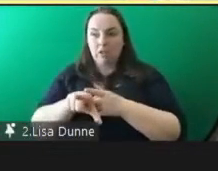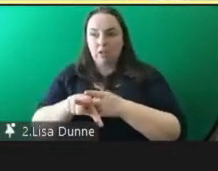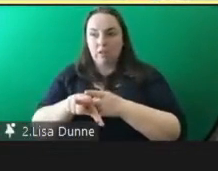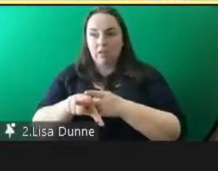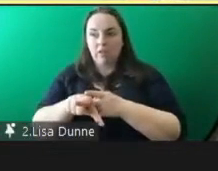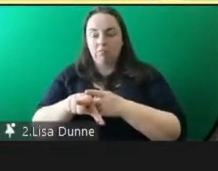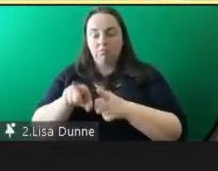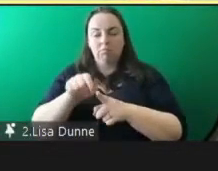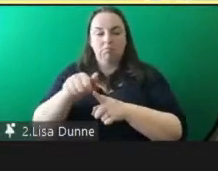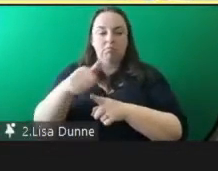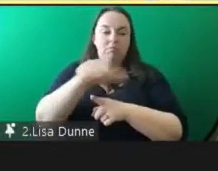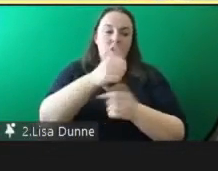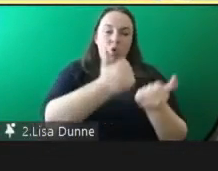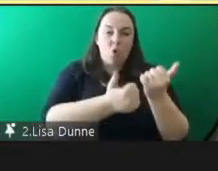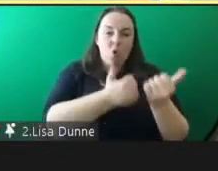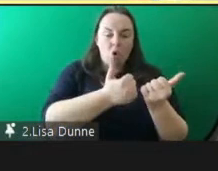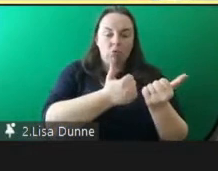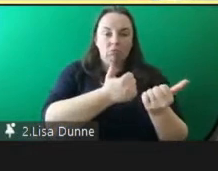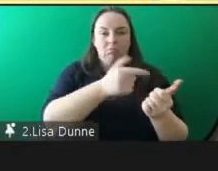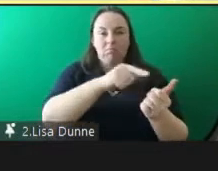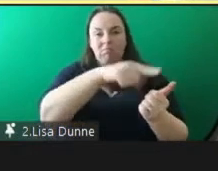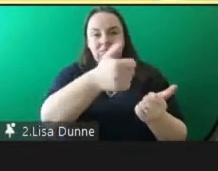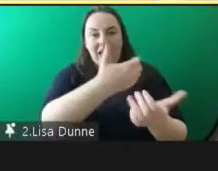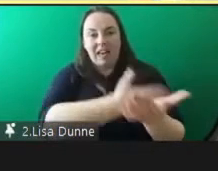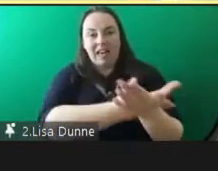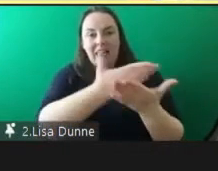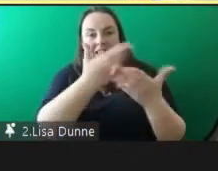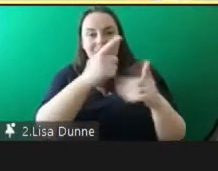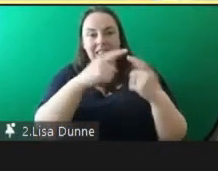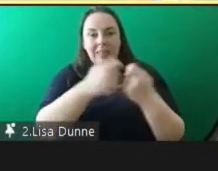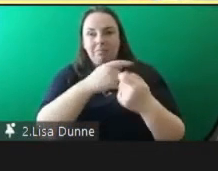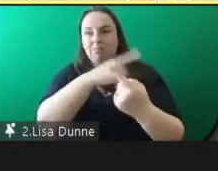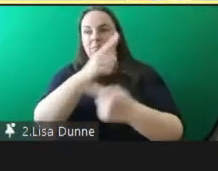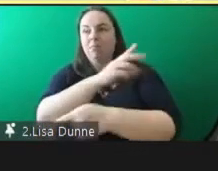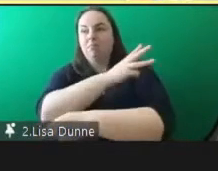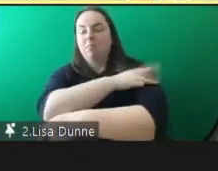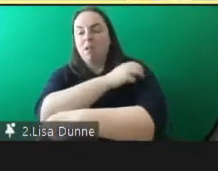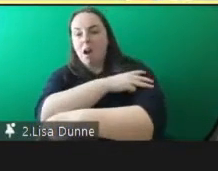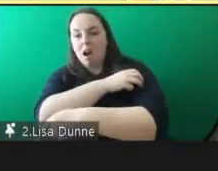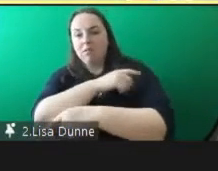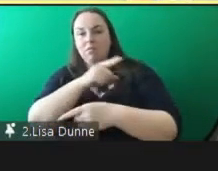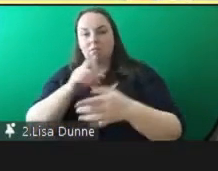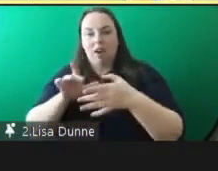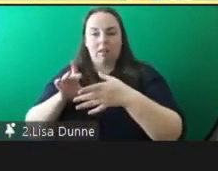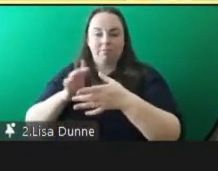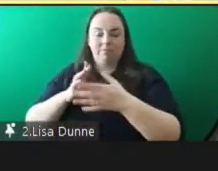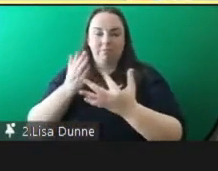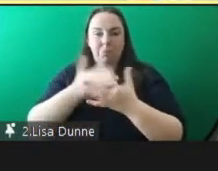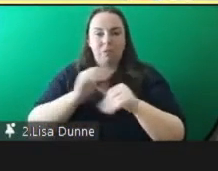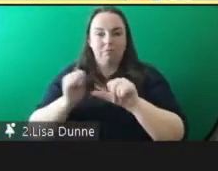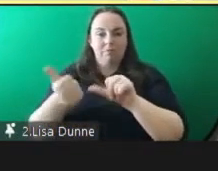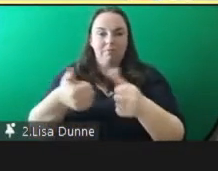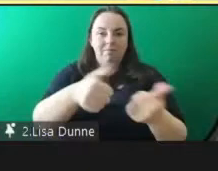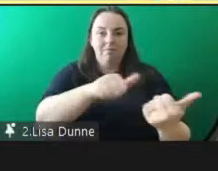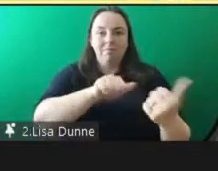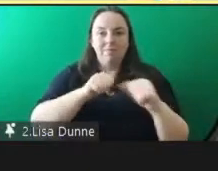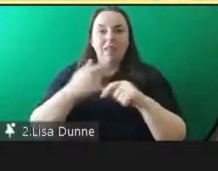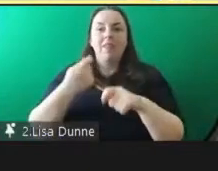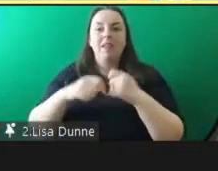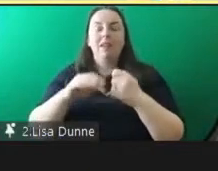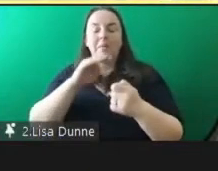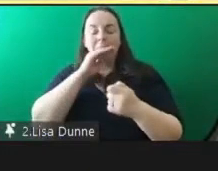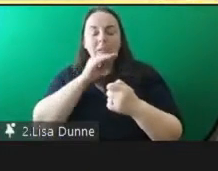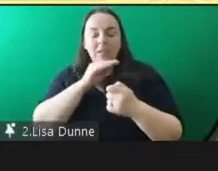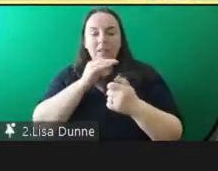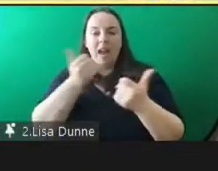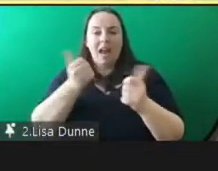and the court the legal teams and Garda Siakana um so that questioning can be